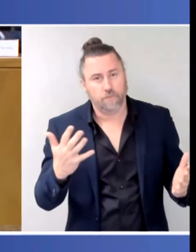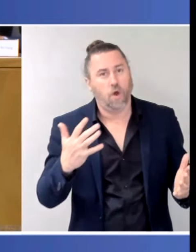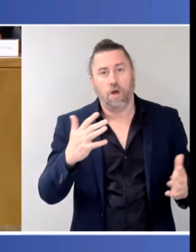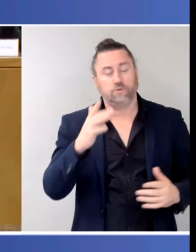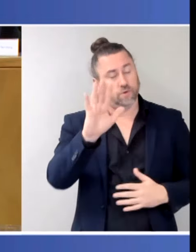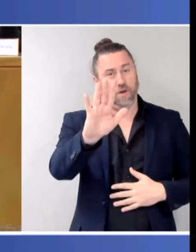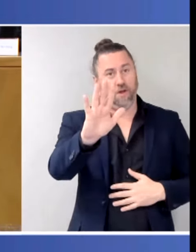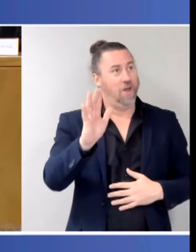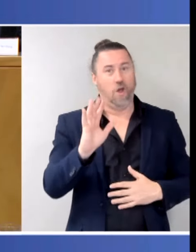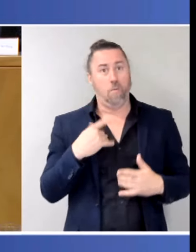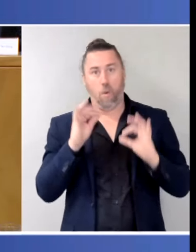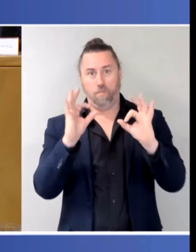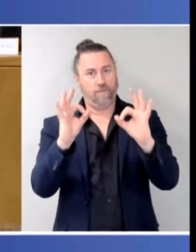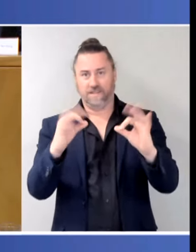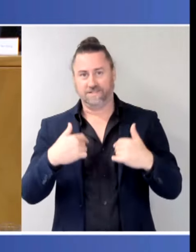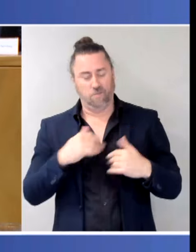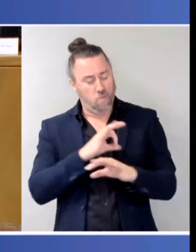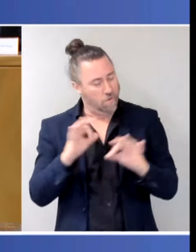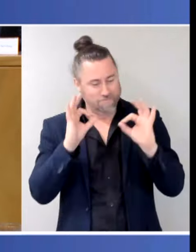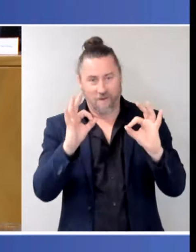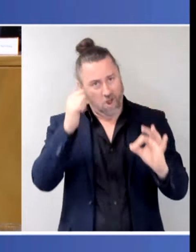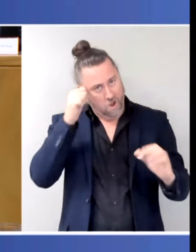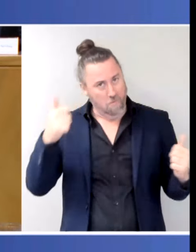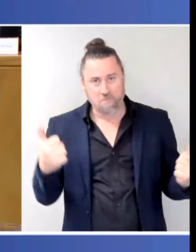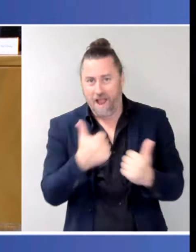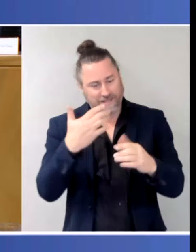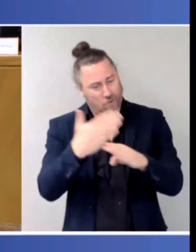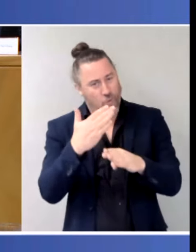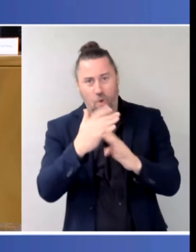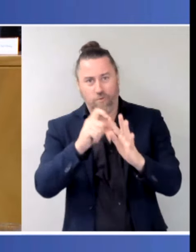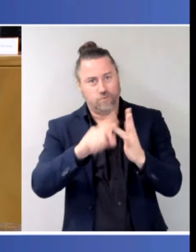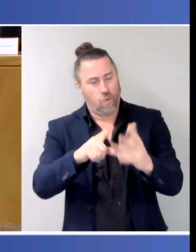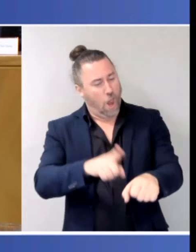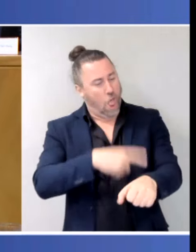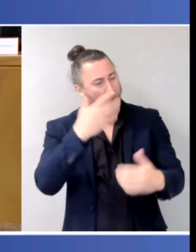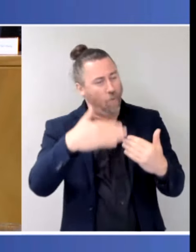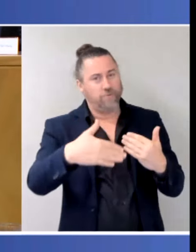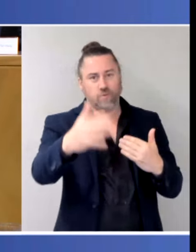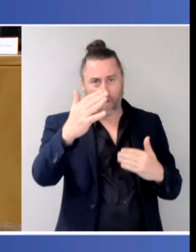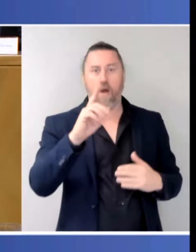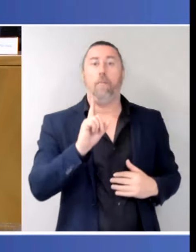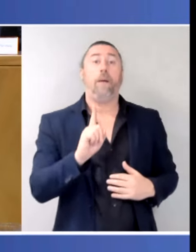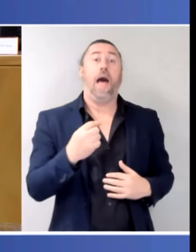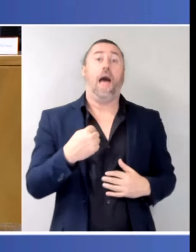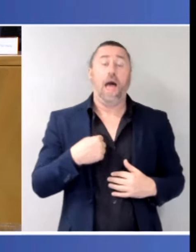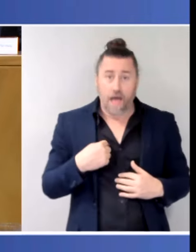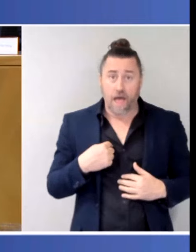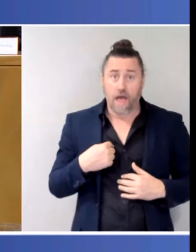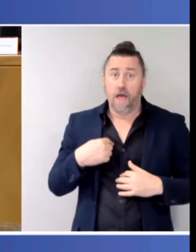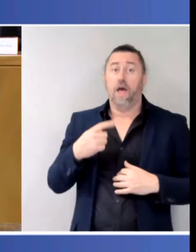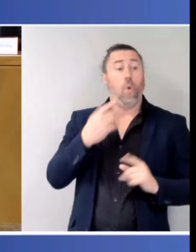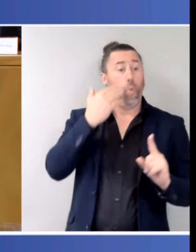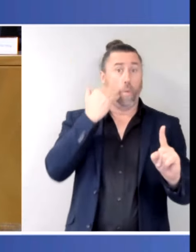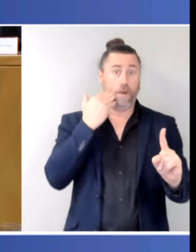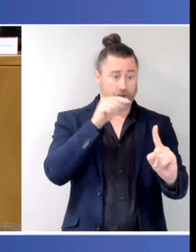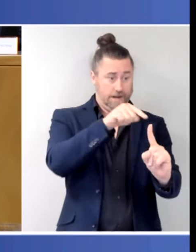– what has driven those outcomes is we now have data sharing, information sharing. So, a woman, a child comes